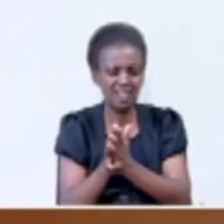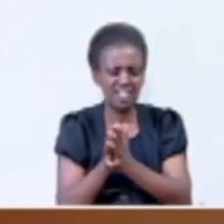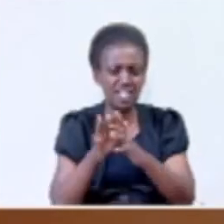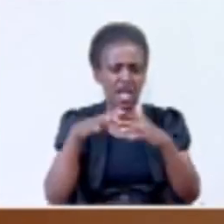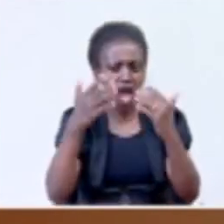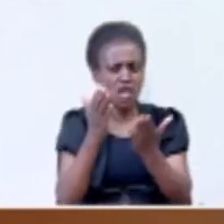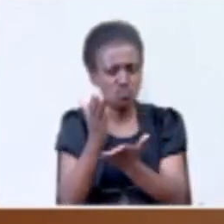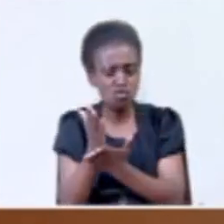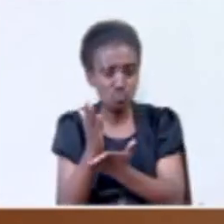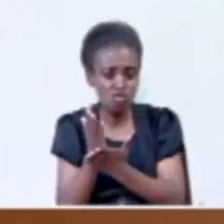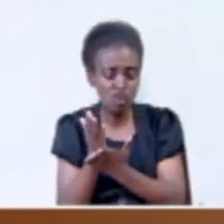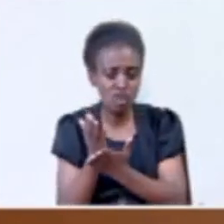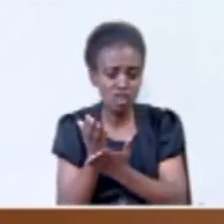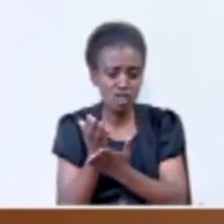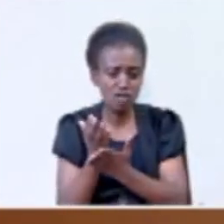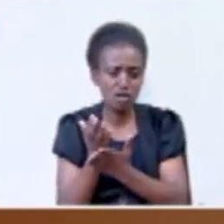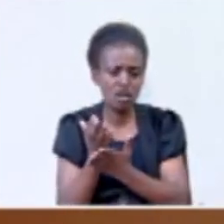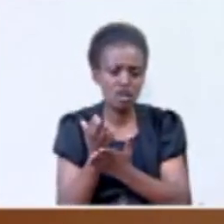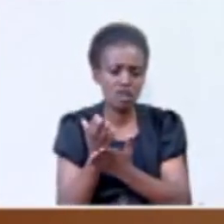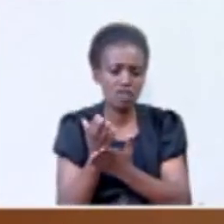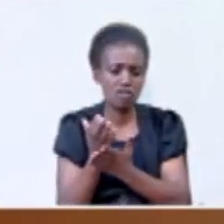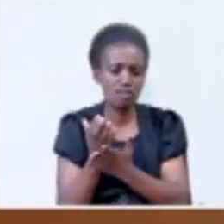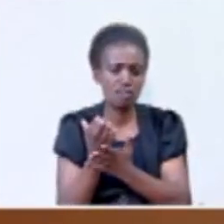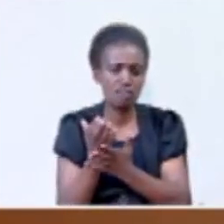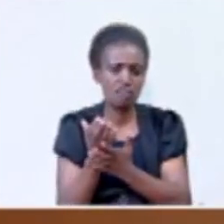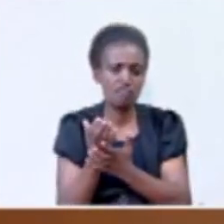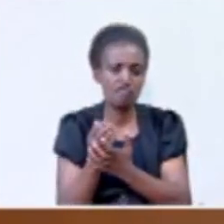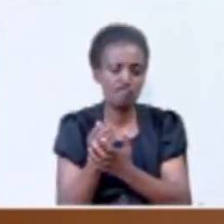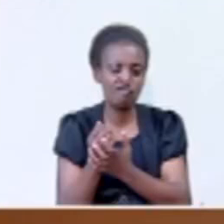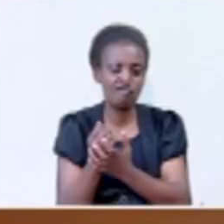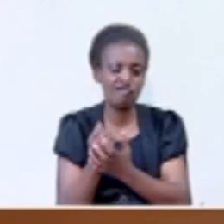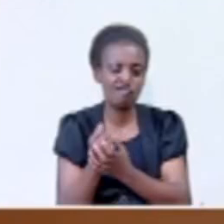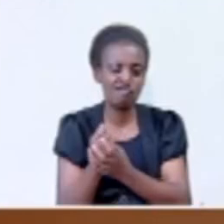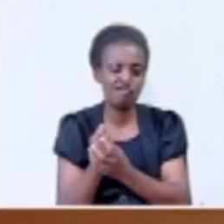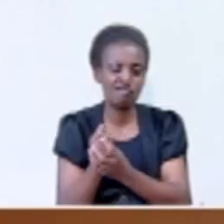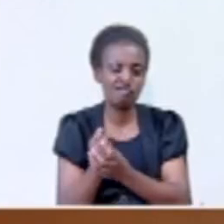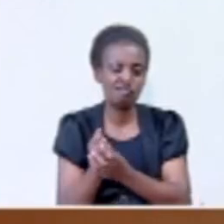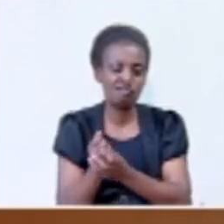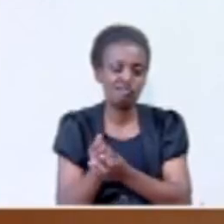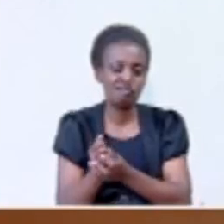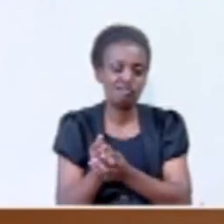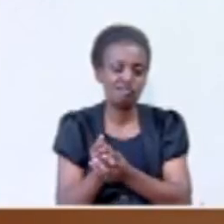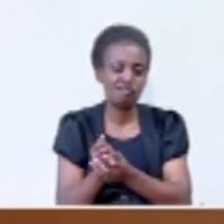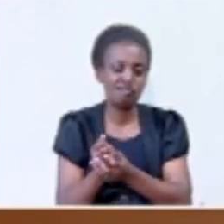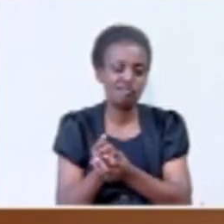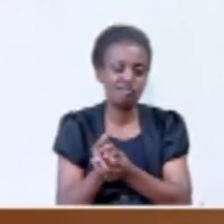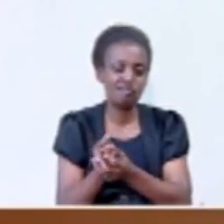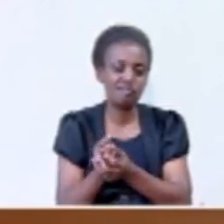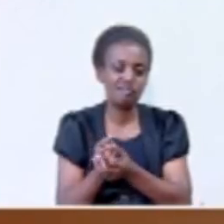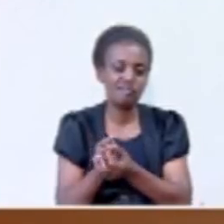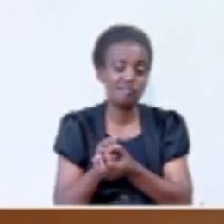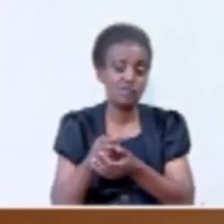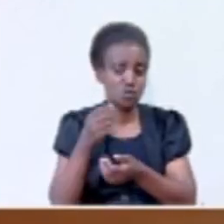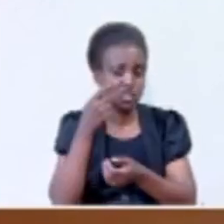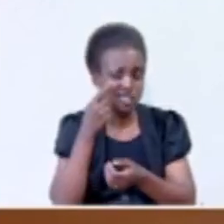actually having a war there and we are seeing